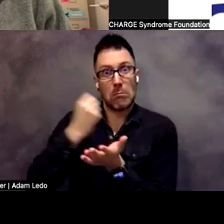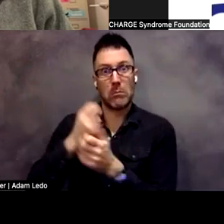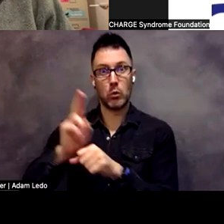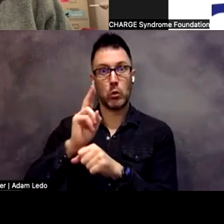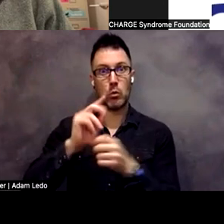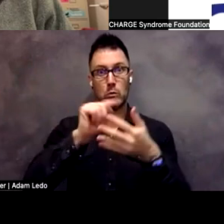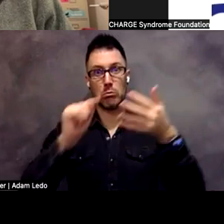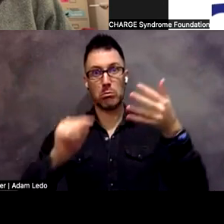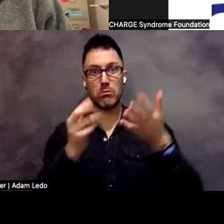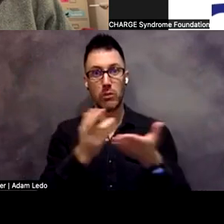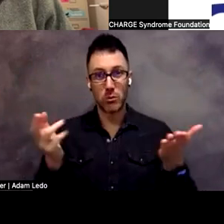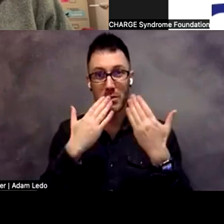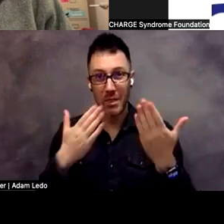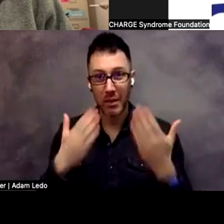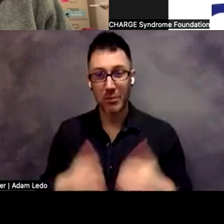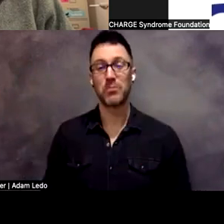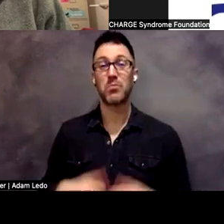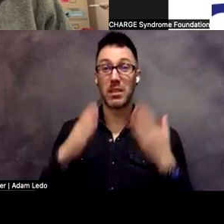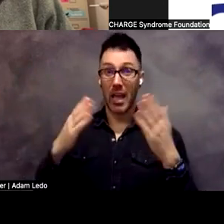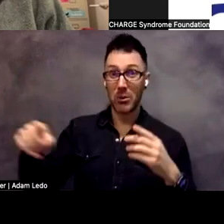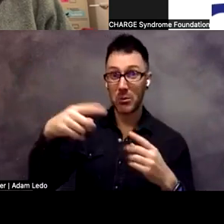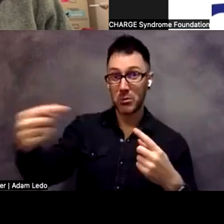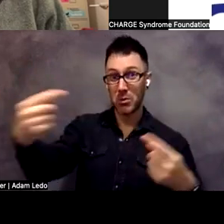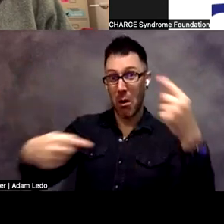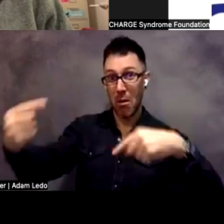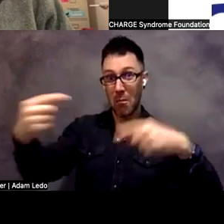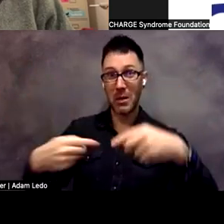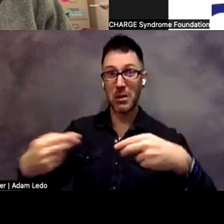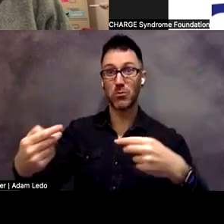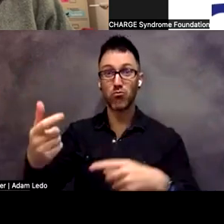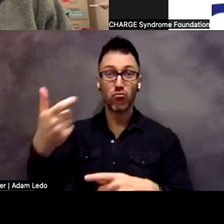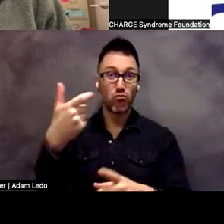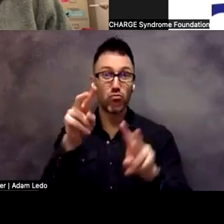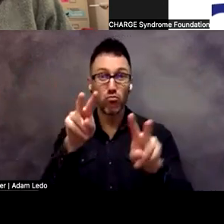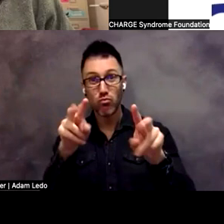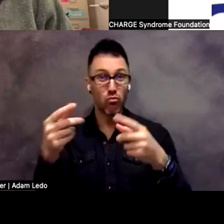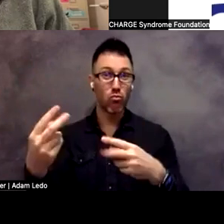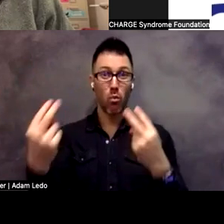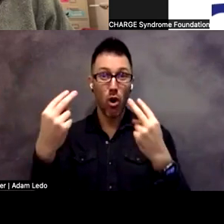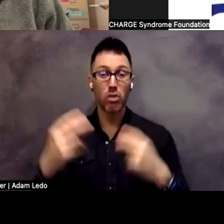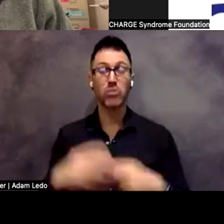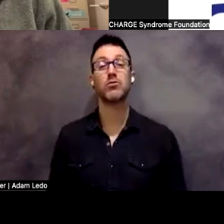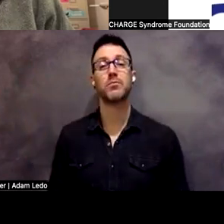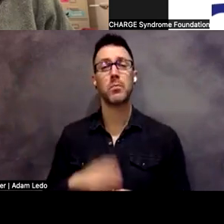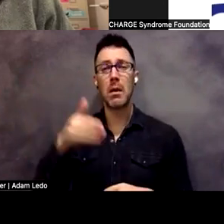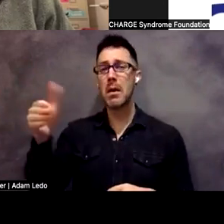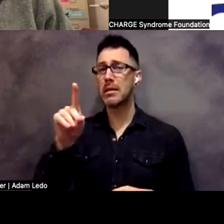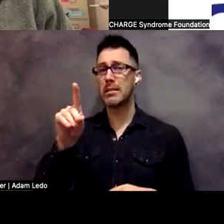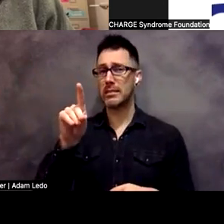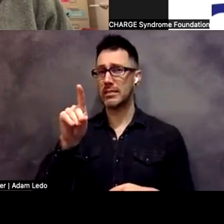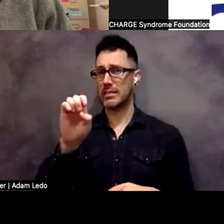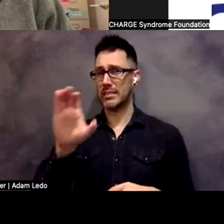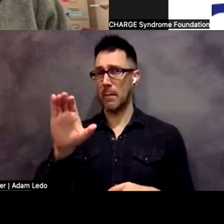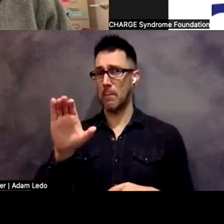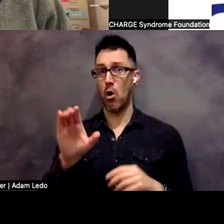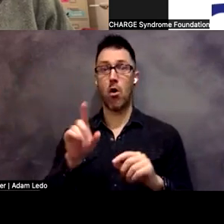And thank you, everyone, for coming today. We're not going to have an Ask the Expert in December, but we should be back in January.